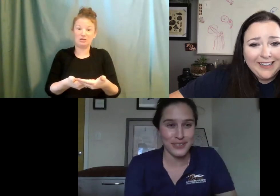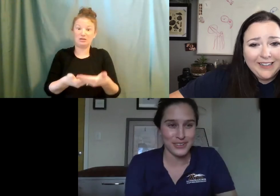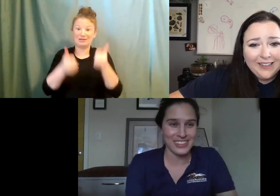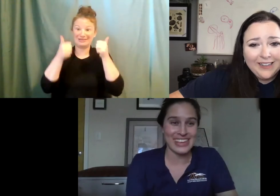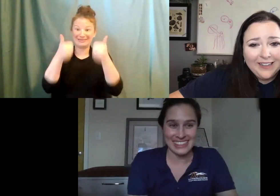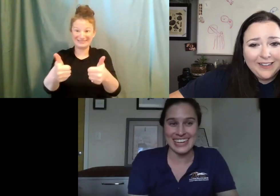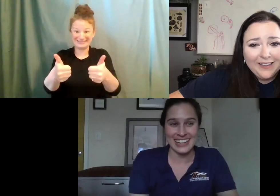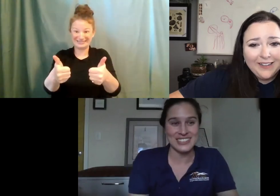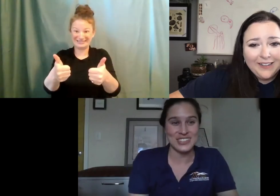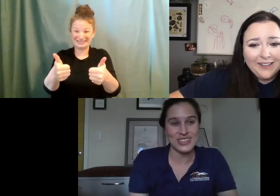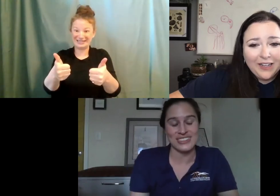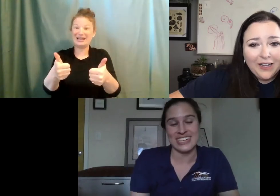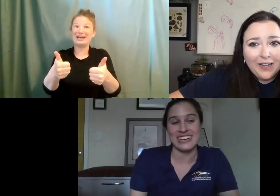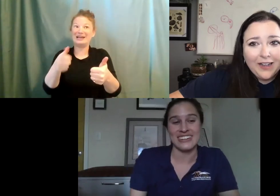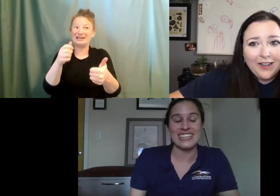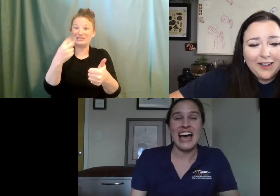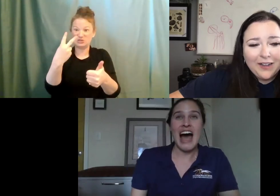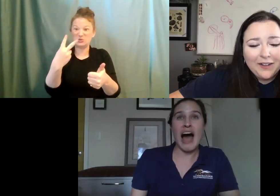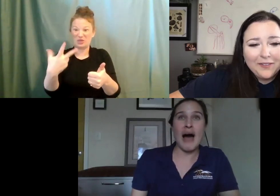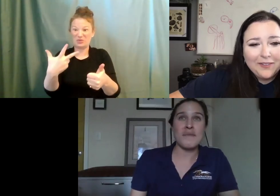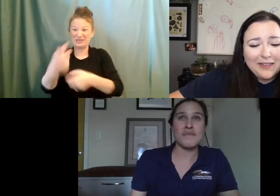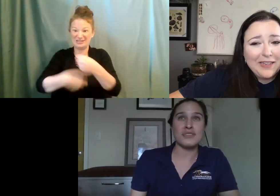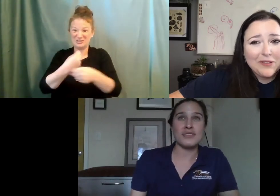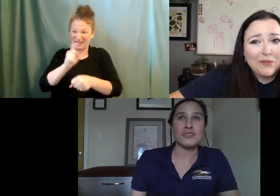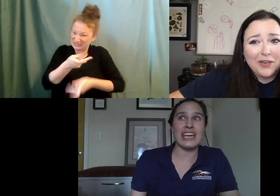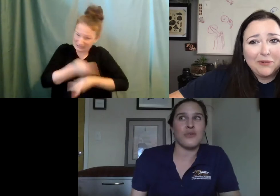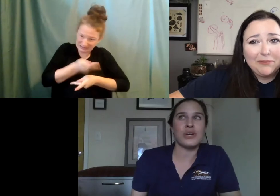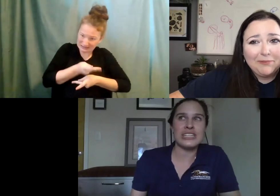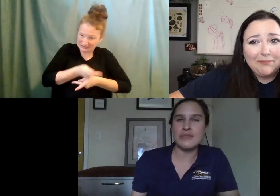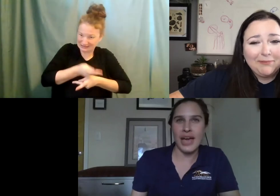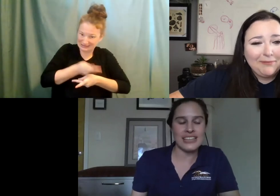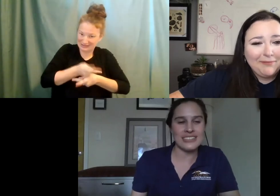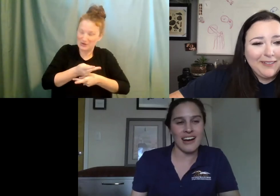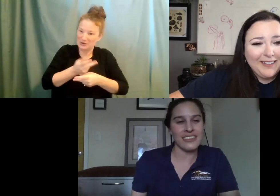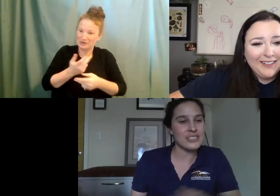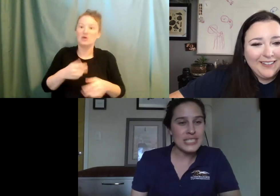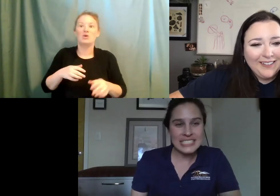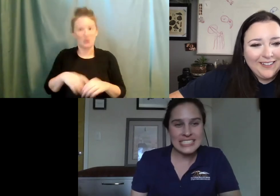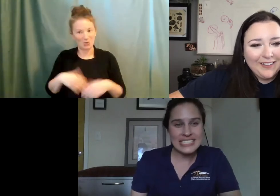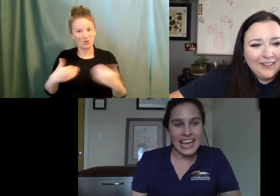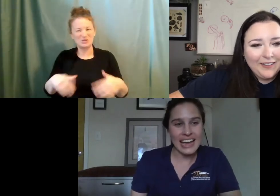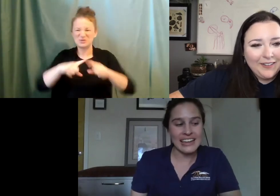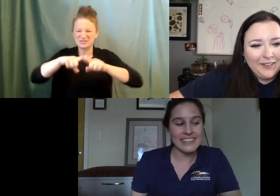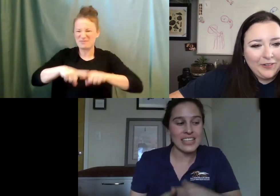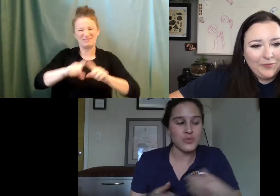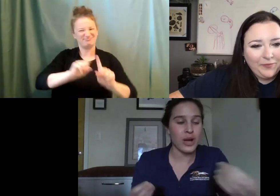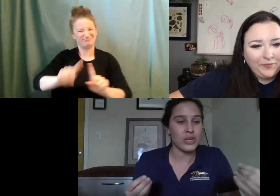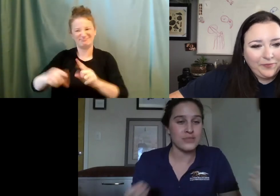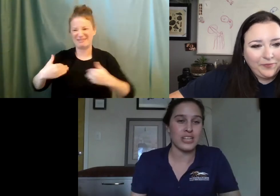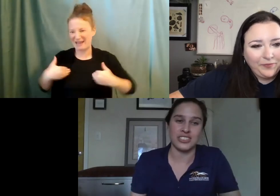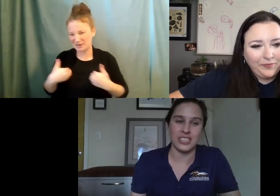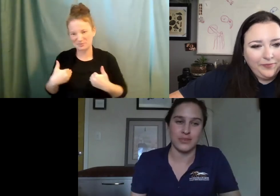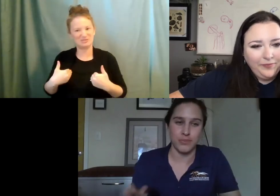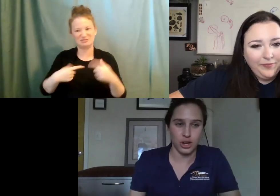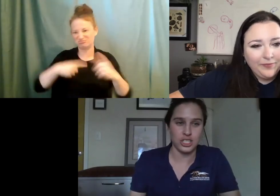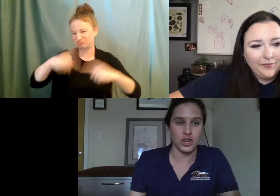you have a baby beaver for like the next two to three years. Um, so it, it really depends on the species and that's why we